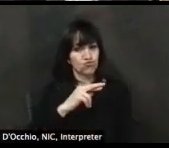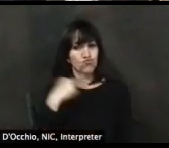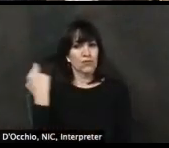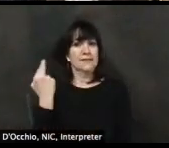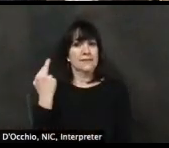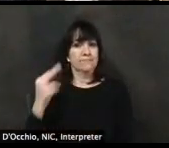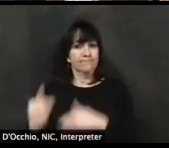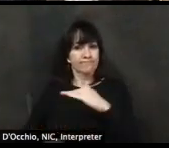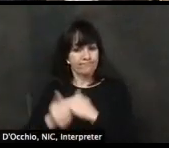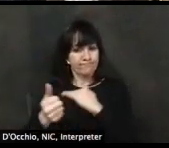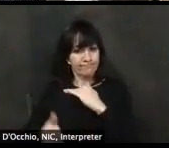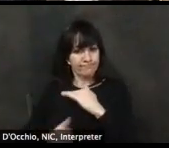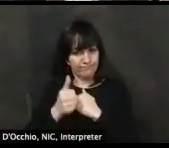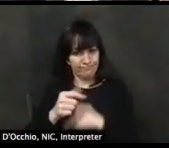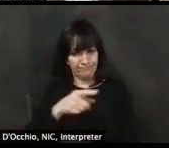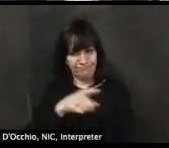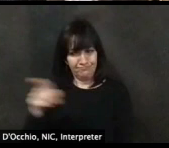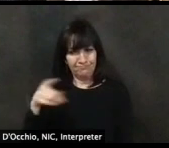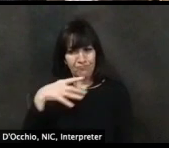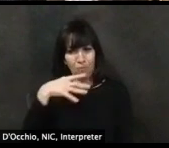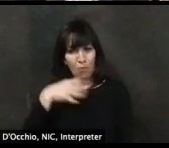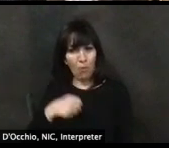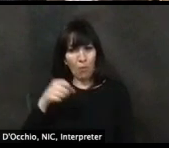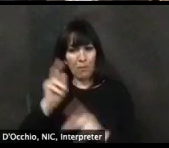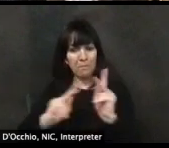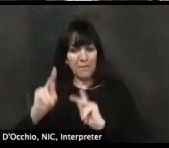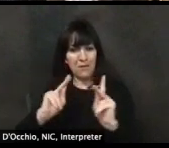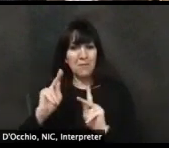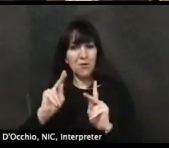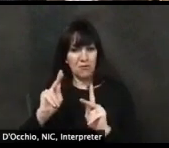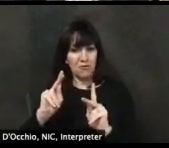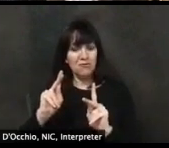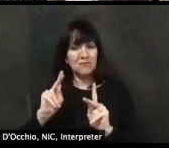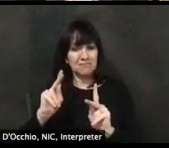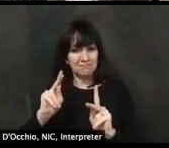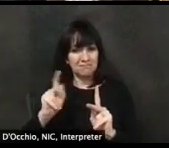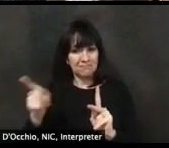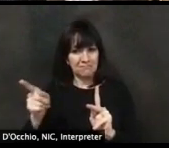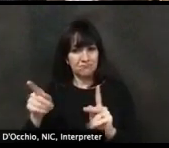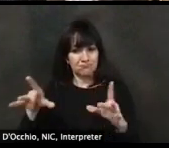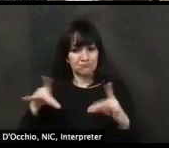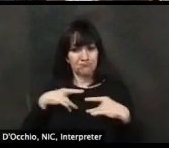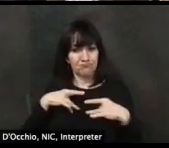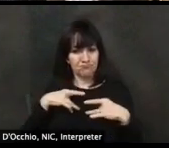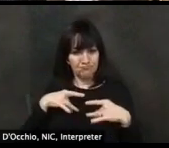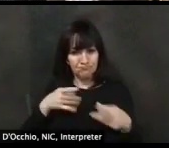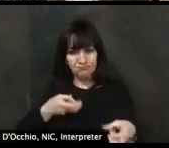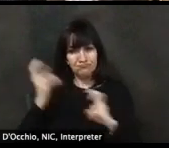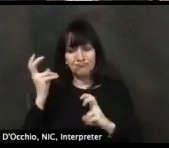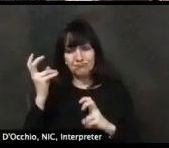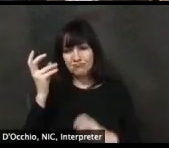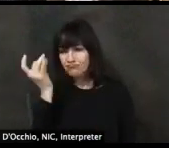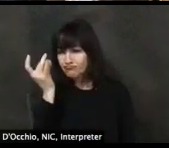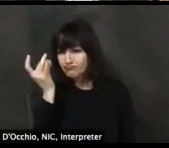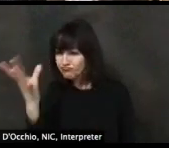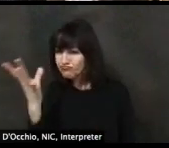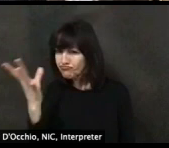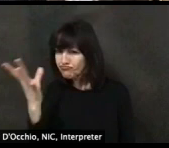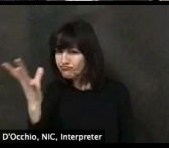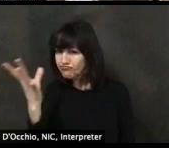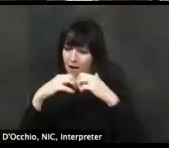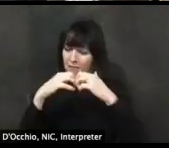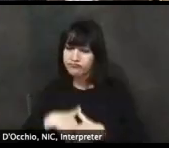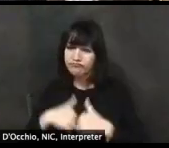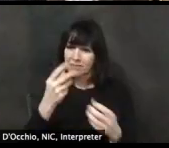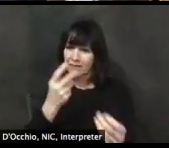and this week, uh, Governor Carney and the Division of Public Health announced a universal testing program for staff and residents in, in long